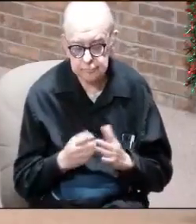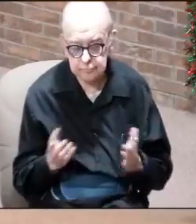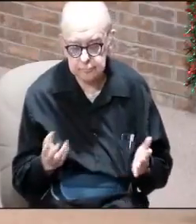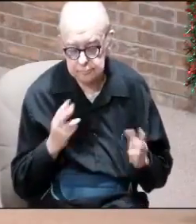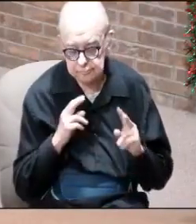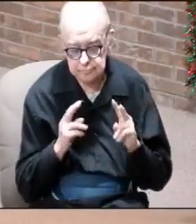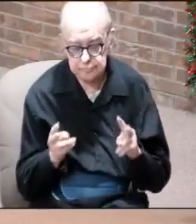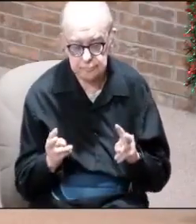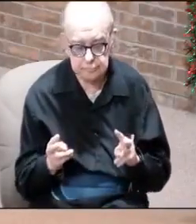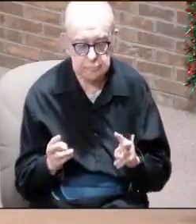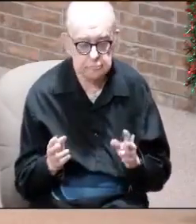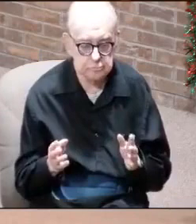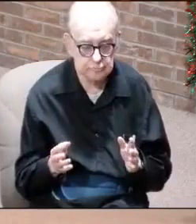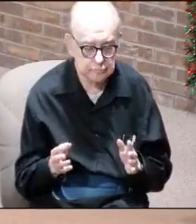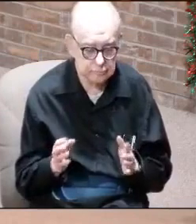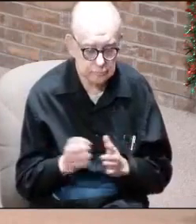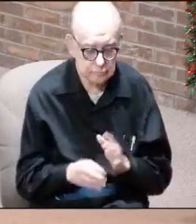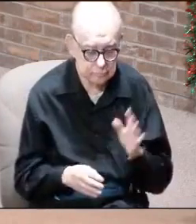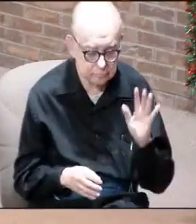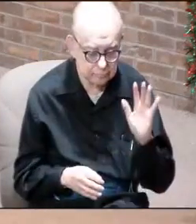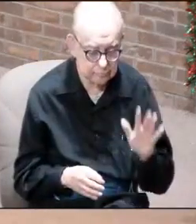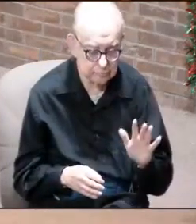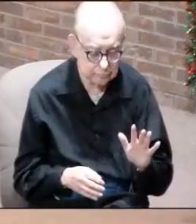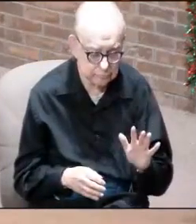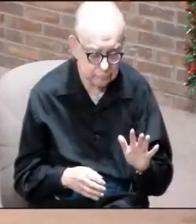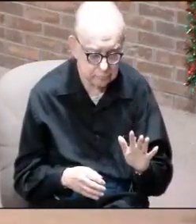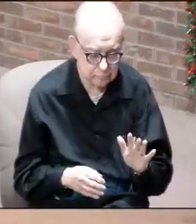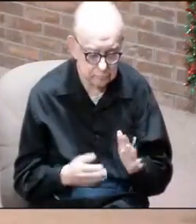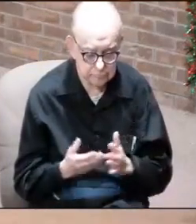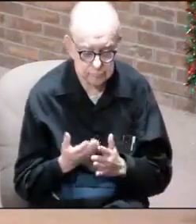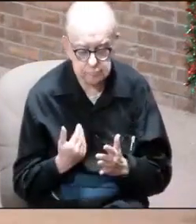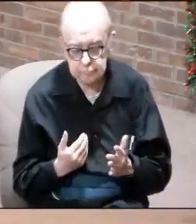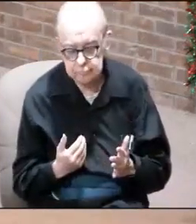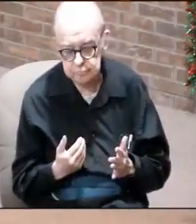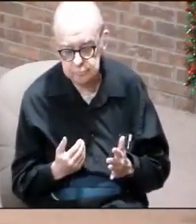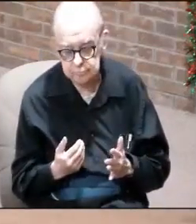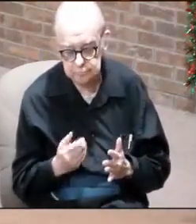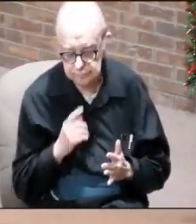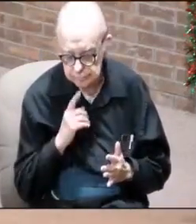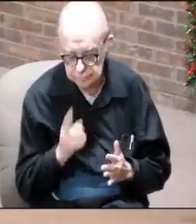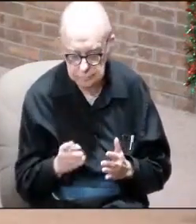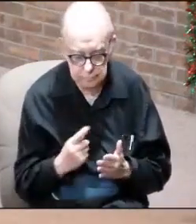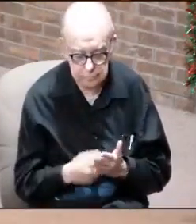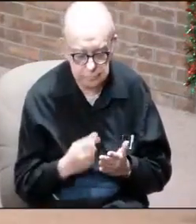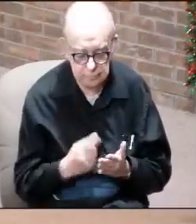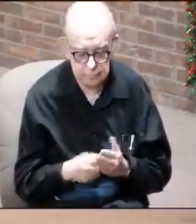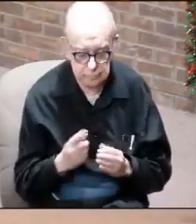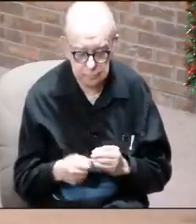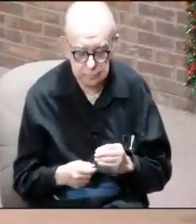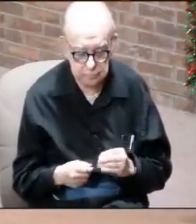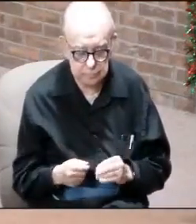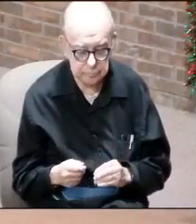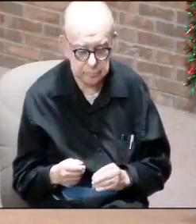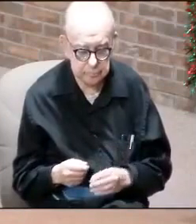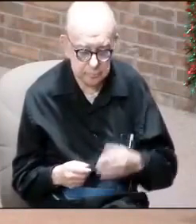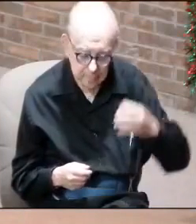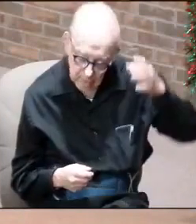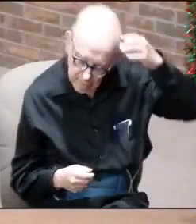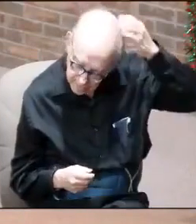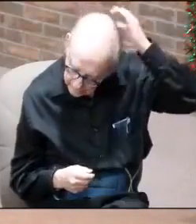look, and chapter number five, right previously here, it's really talking about the lion and the lamb,